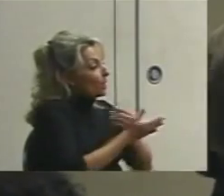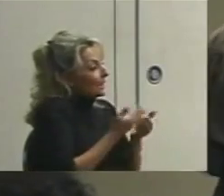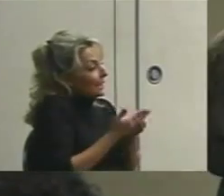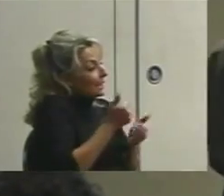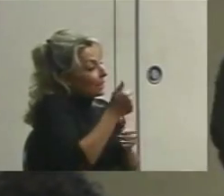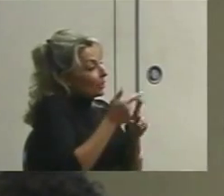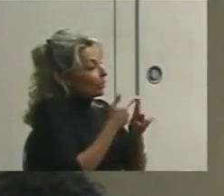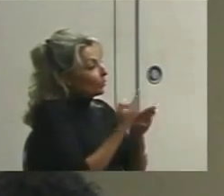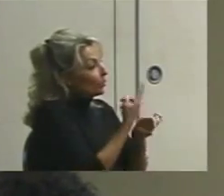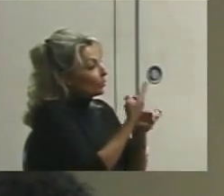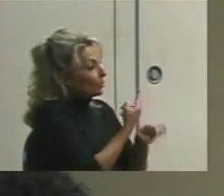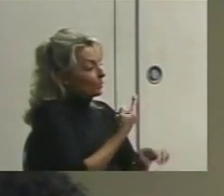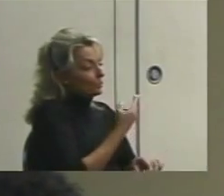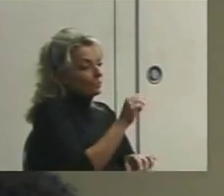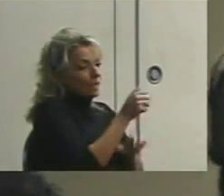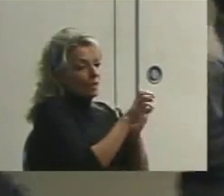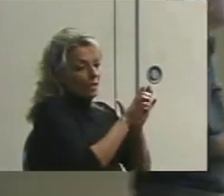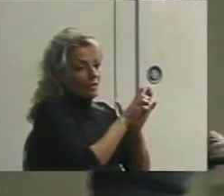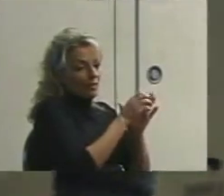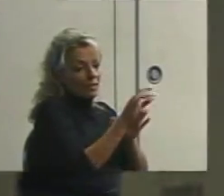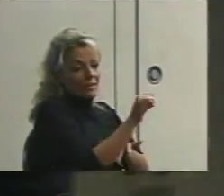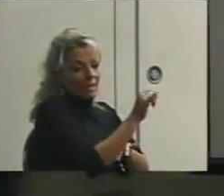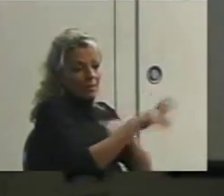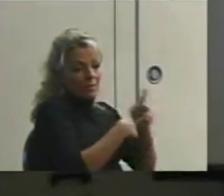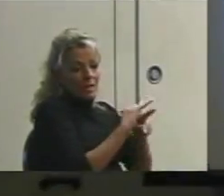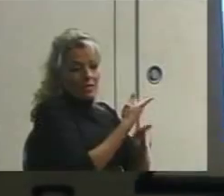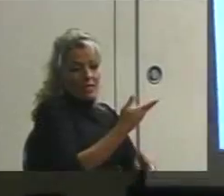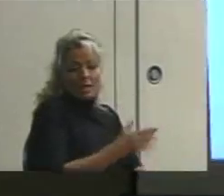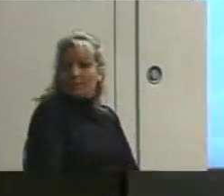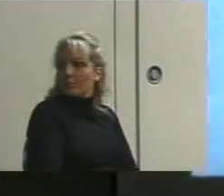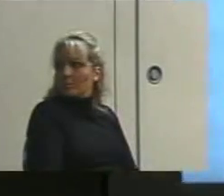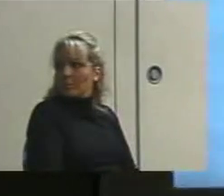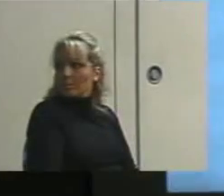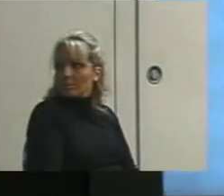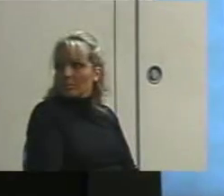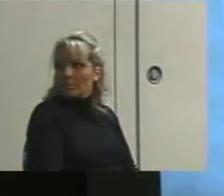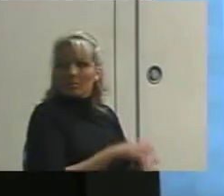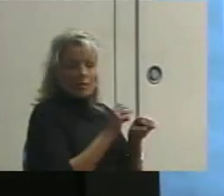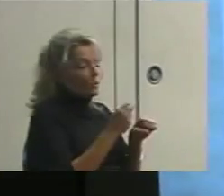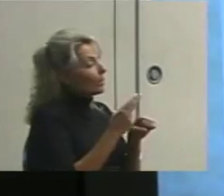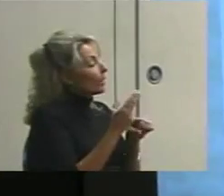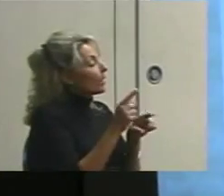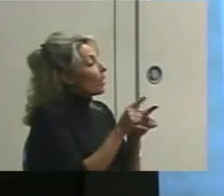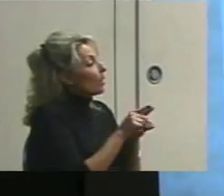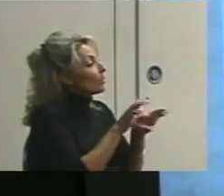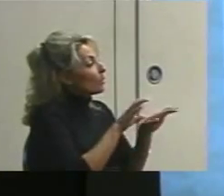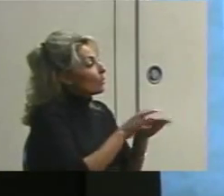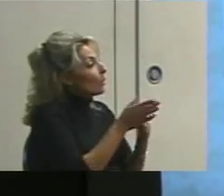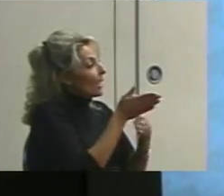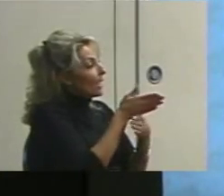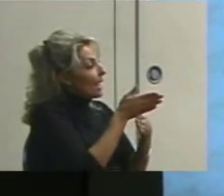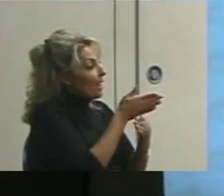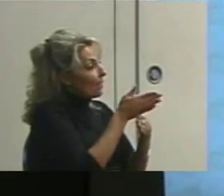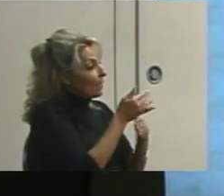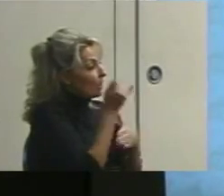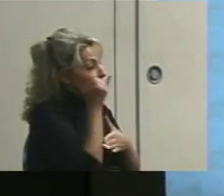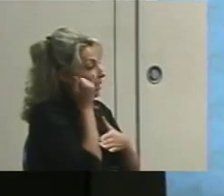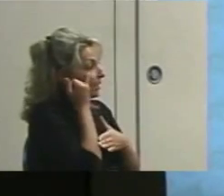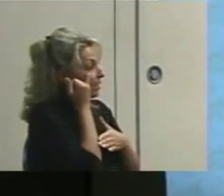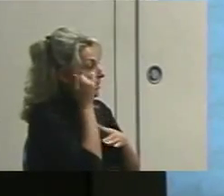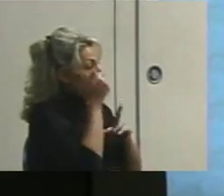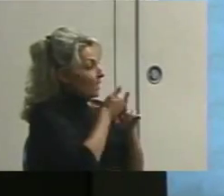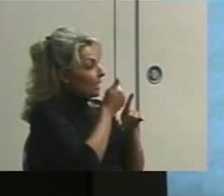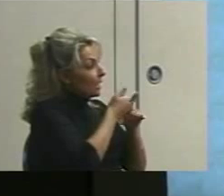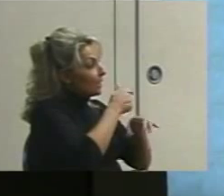This is just another example of the same kind of thing. You can also do an average. If what you did was every time the